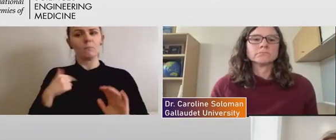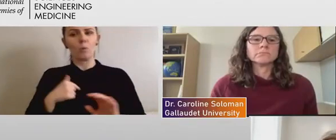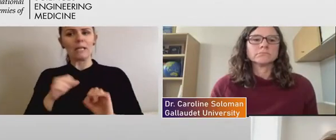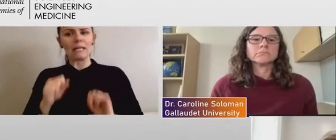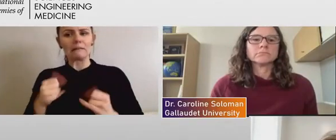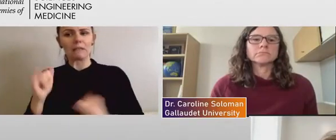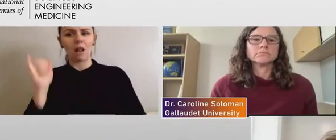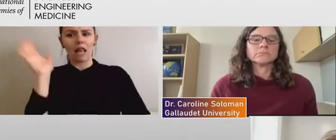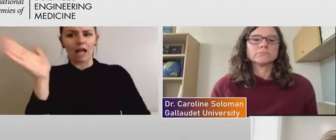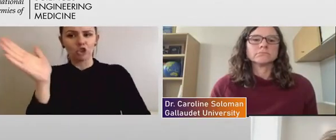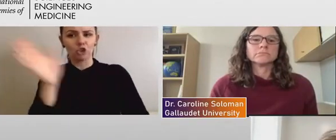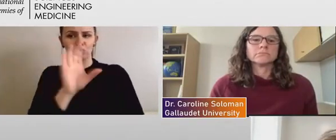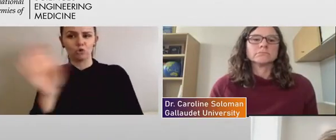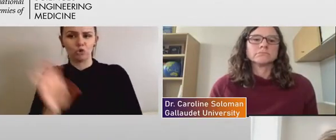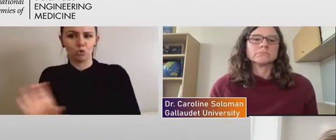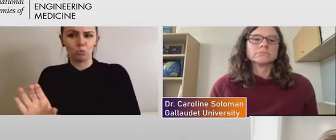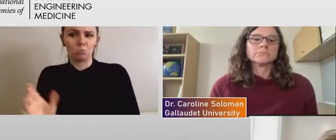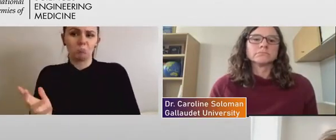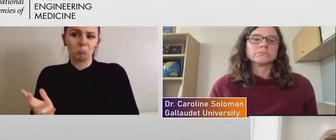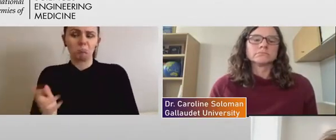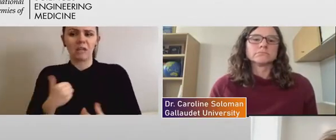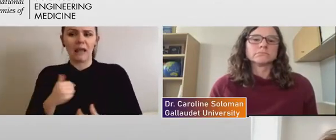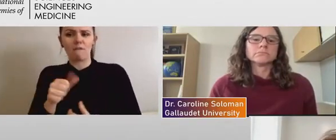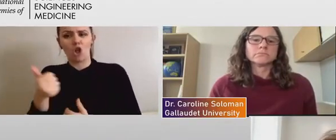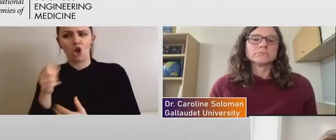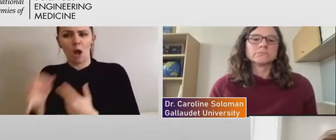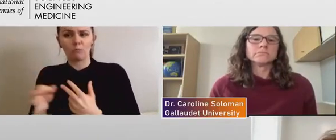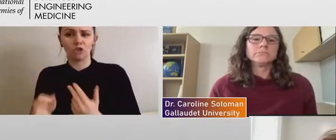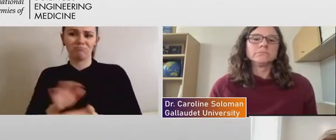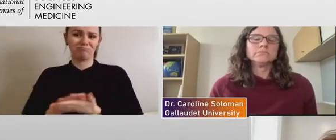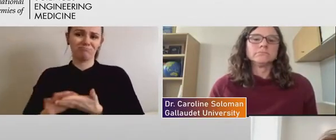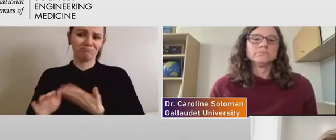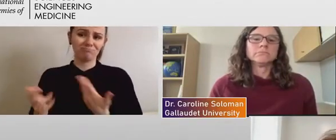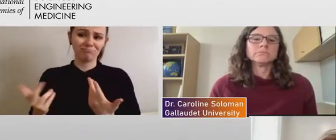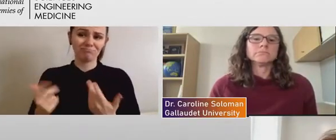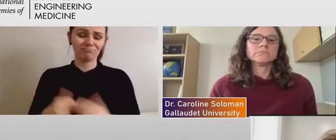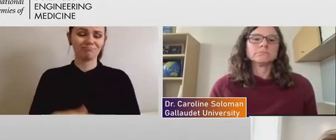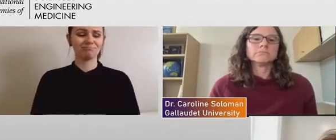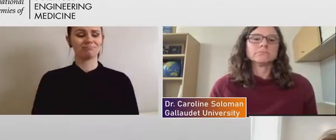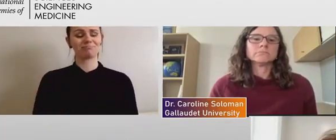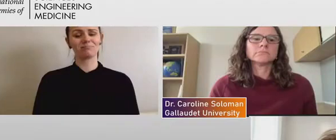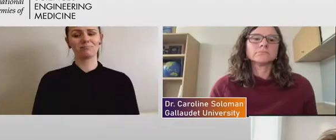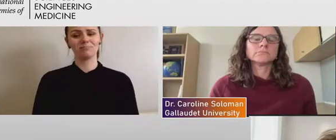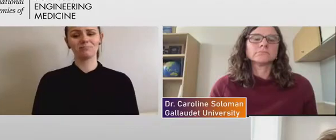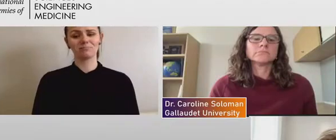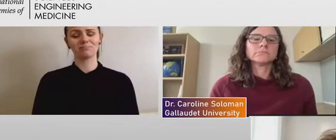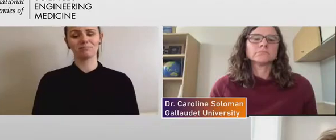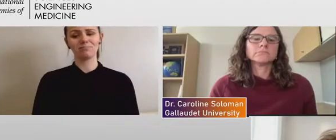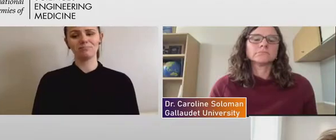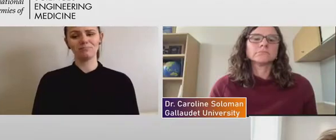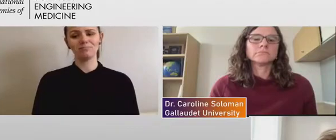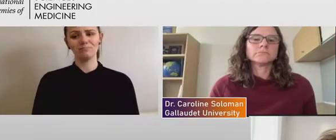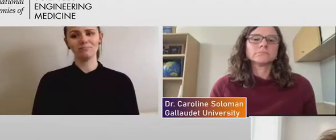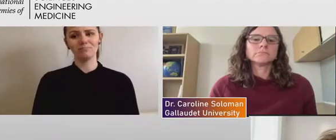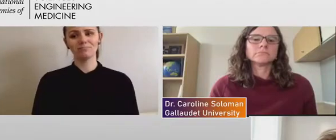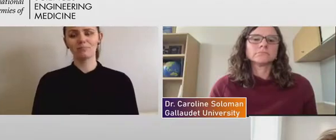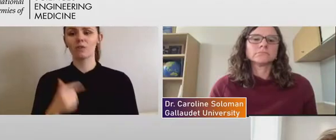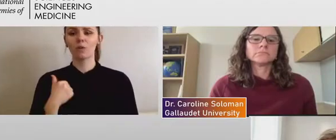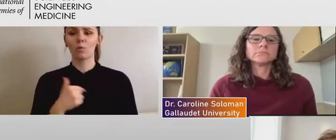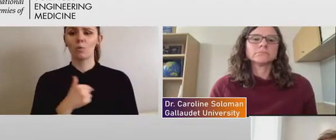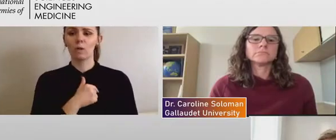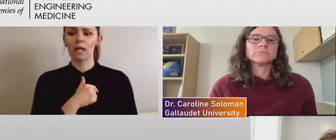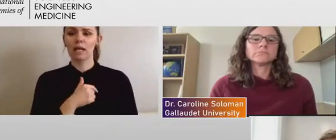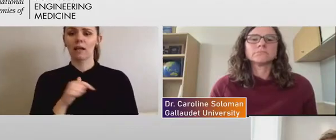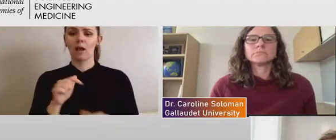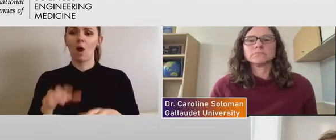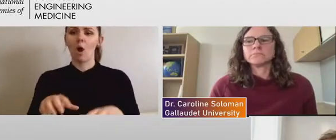and, um, maybe pursue other options. Uh, you know, there are other, we did a workshop with, uh, a